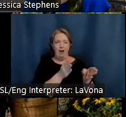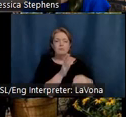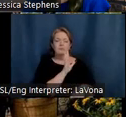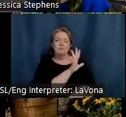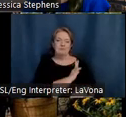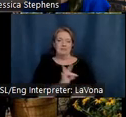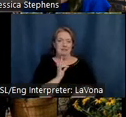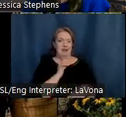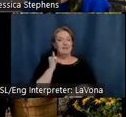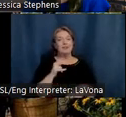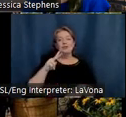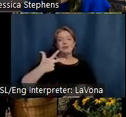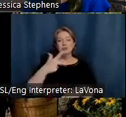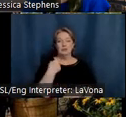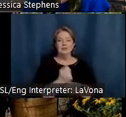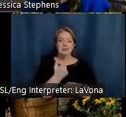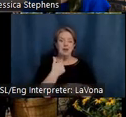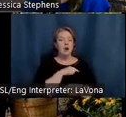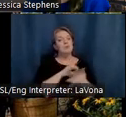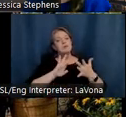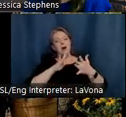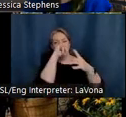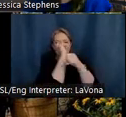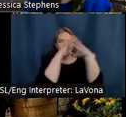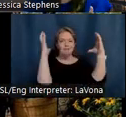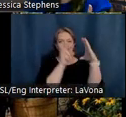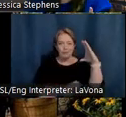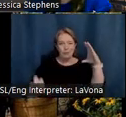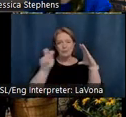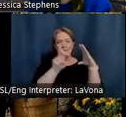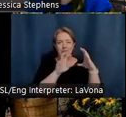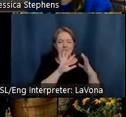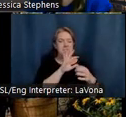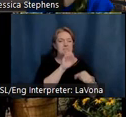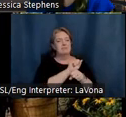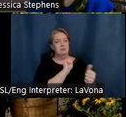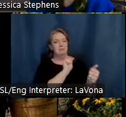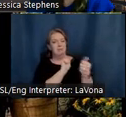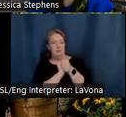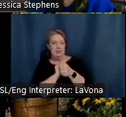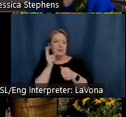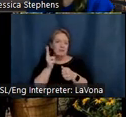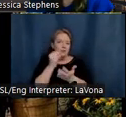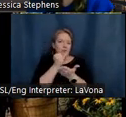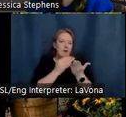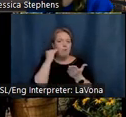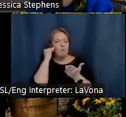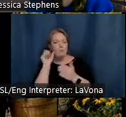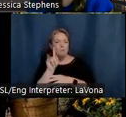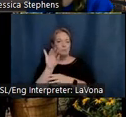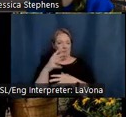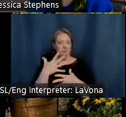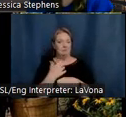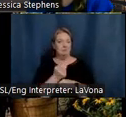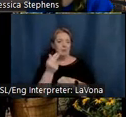of the virtual road trip in collaboration with historic artists' homes and studios. And I'm excited this evening that we will